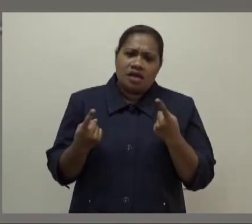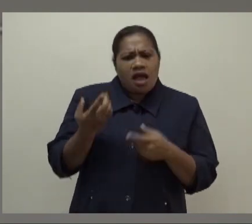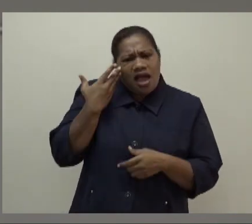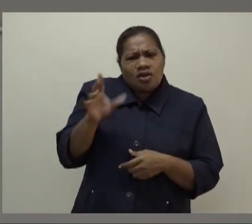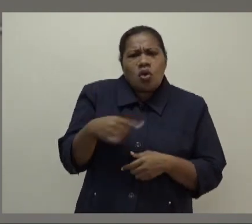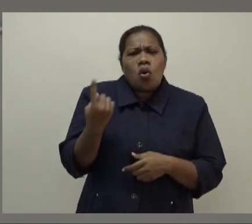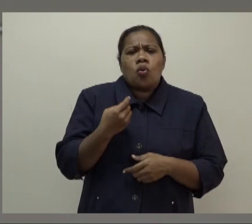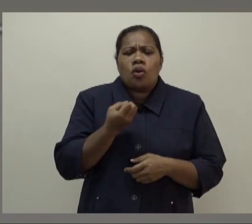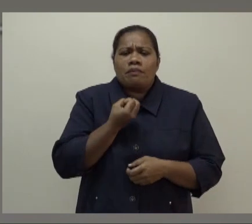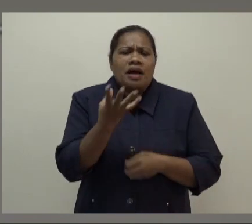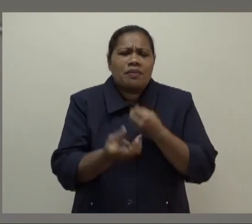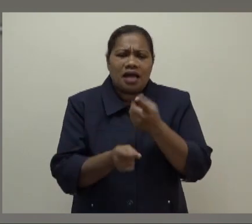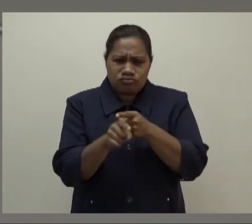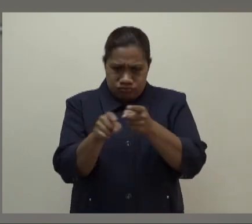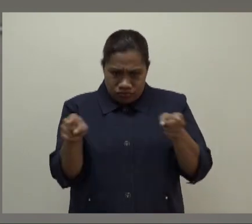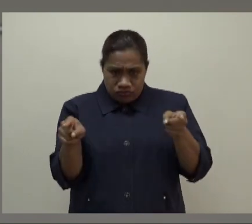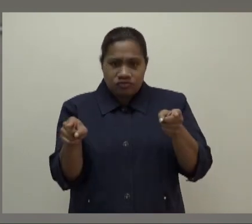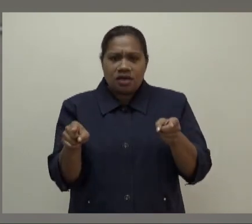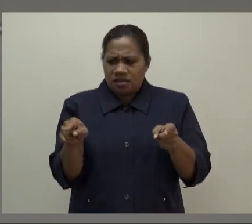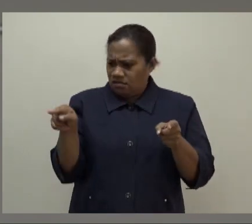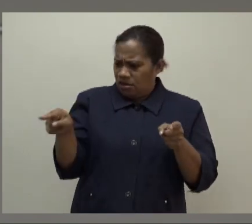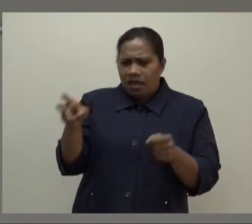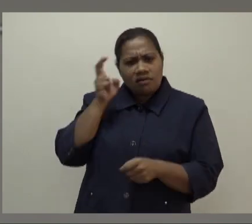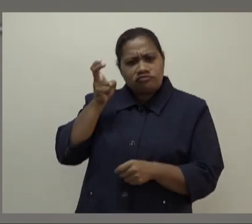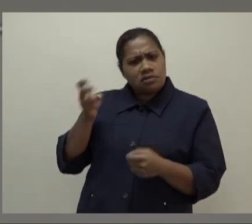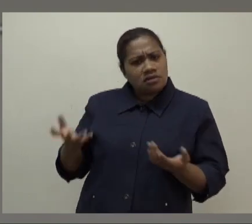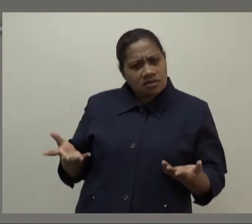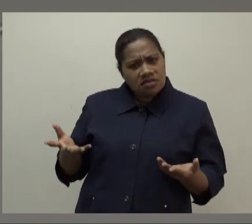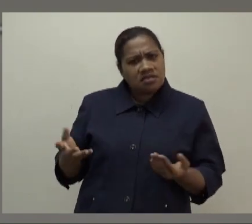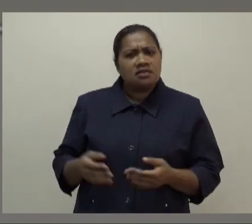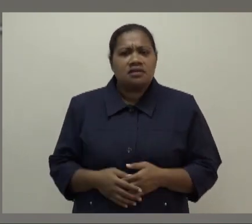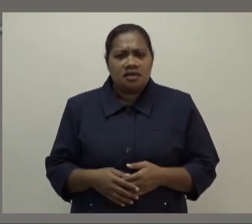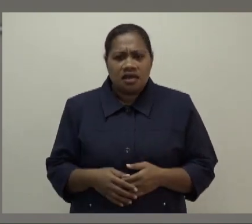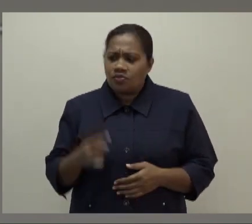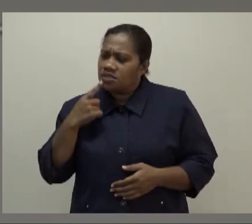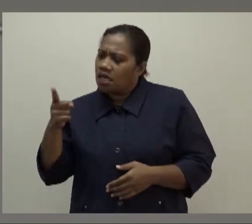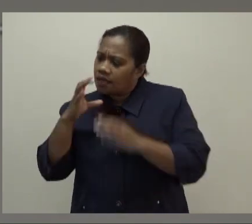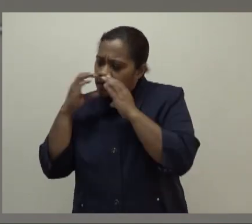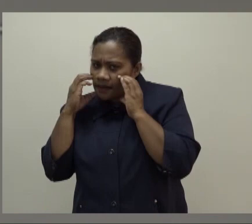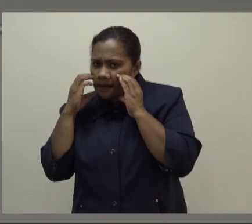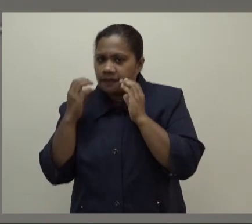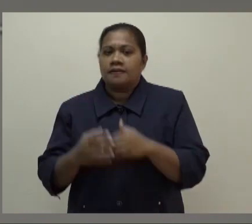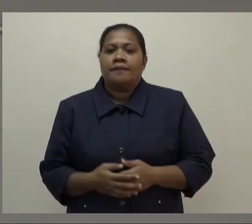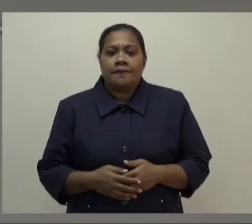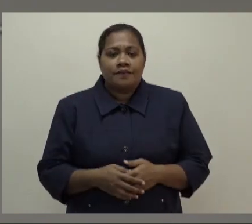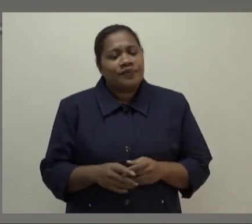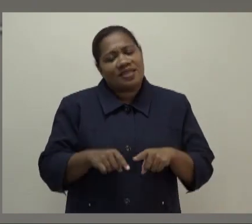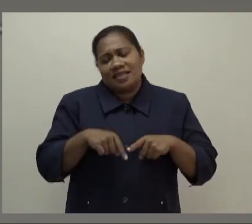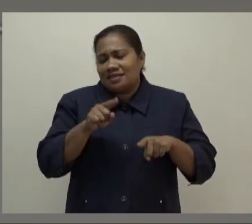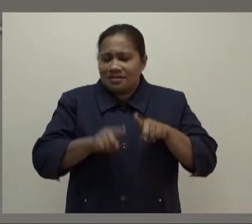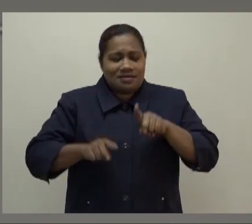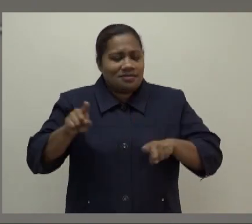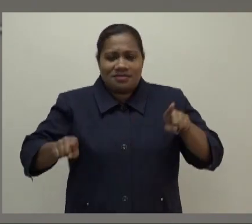that he's been training and he's been told to wear a mask. Obviously, different situation